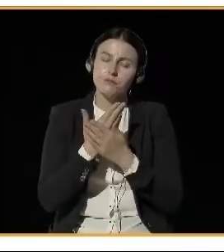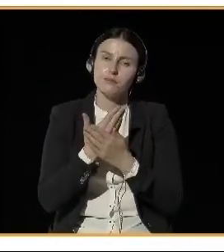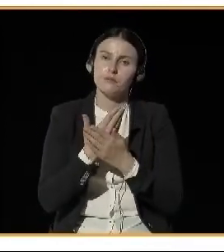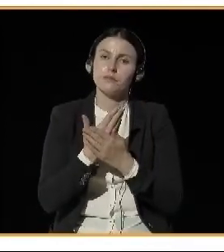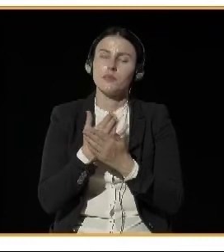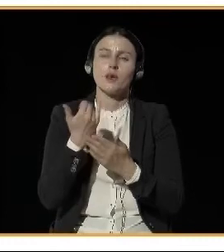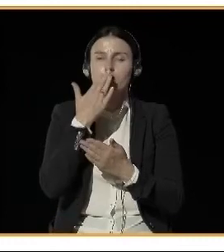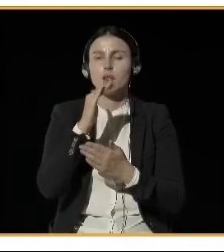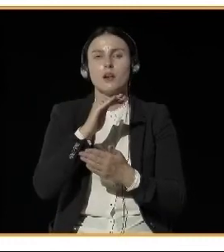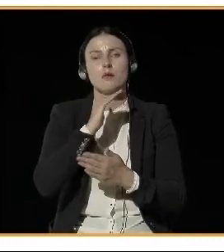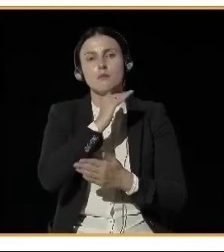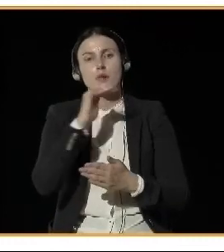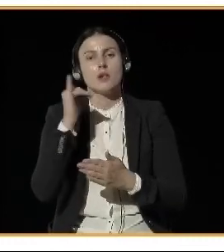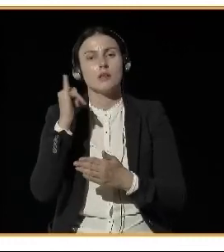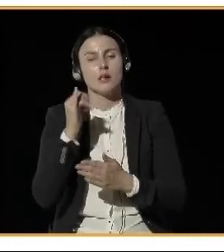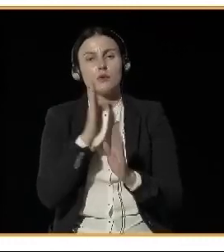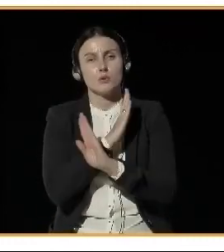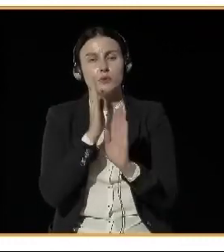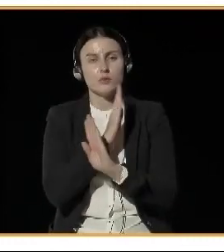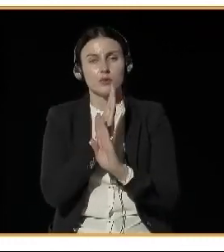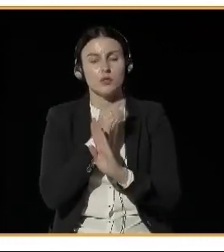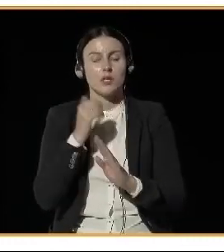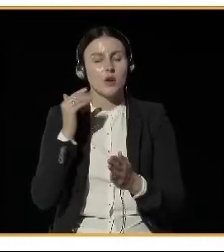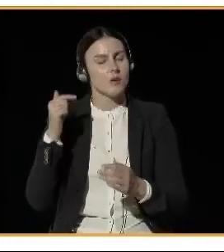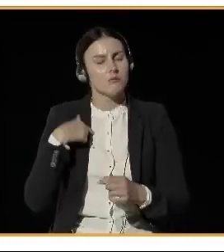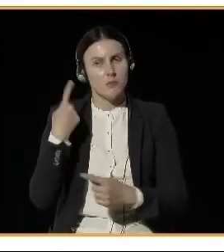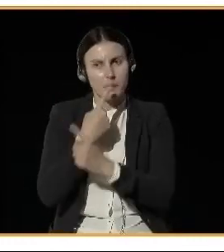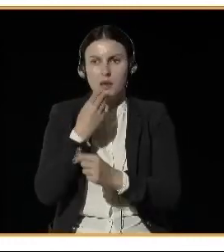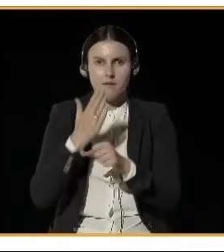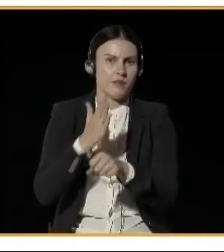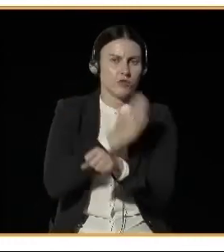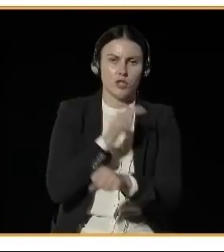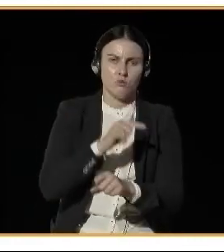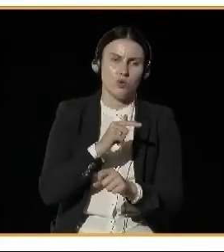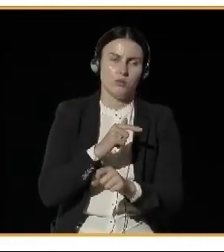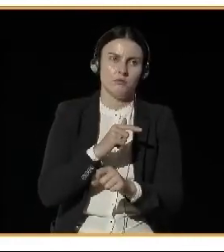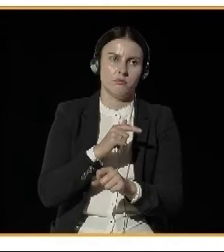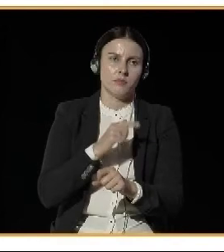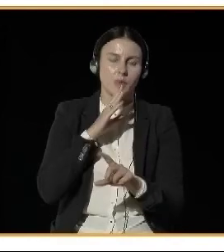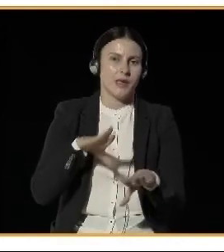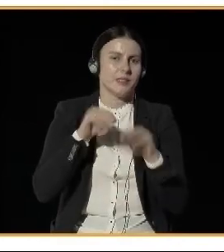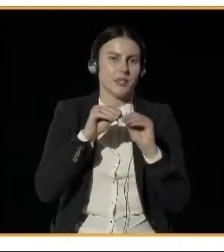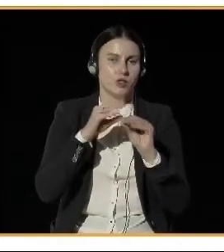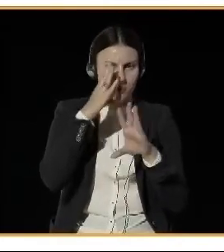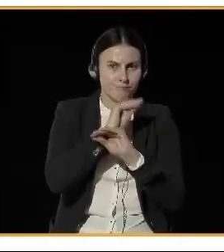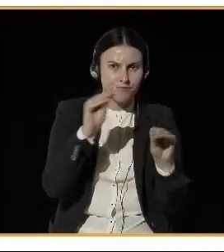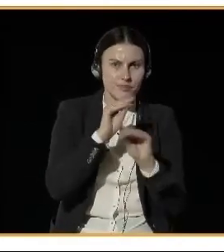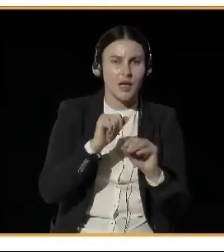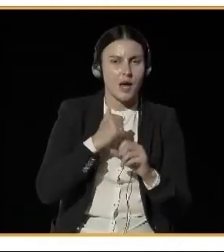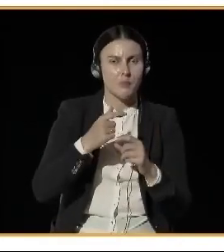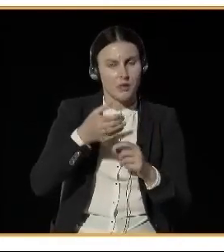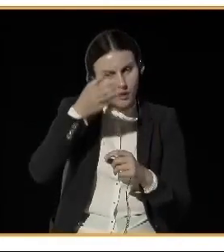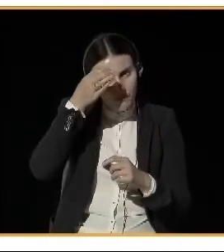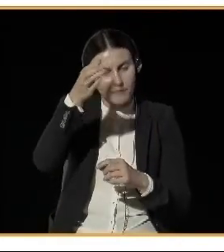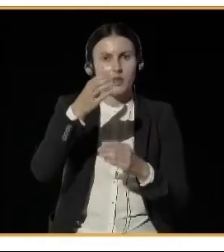the next generation. And by giving these public announcements every time the